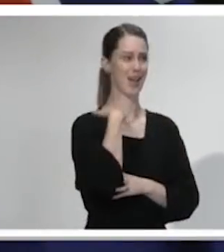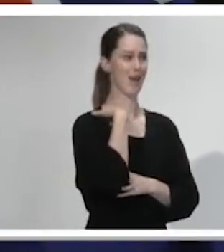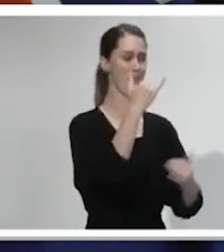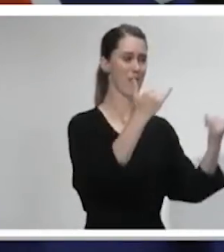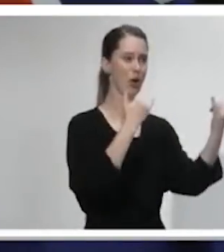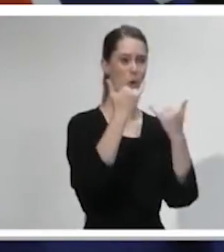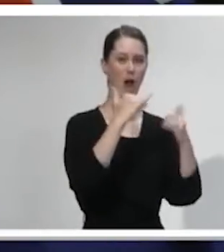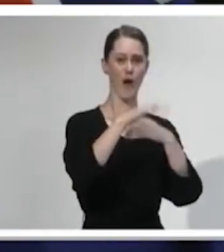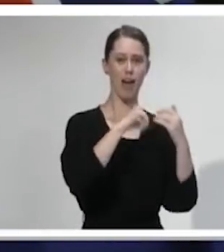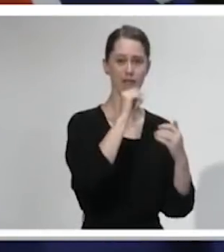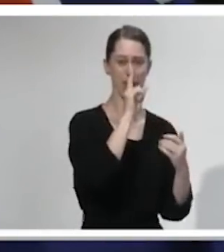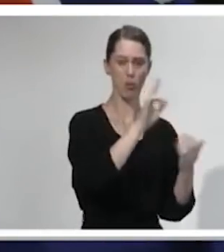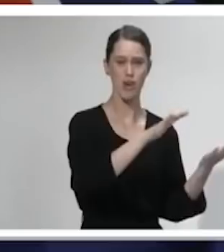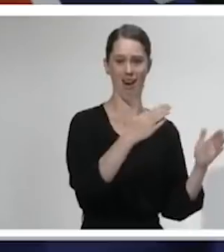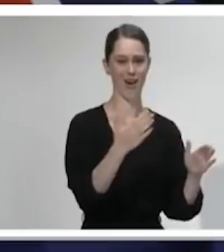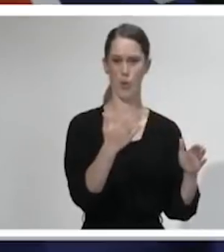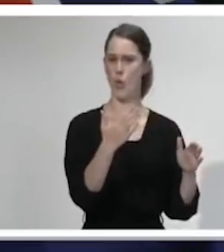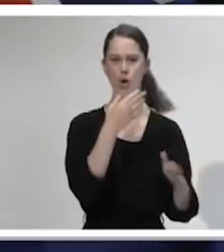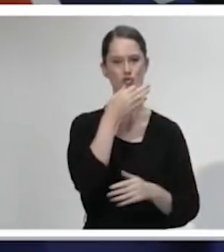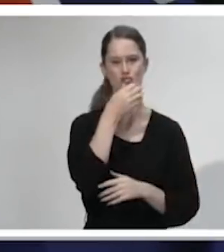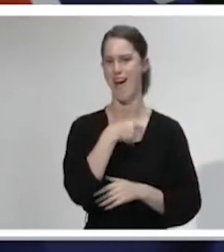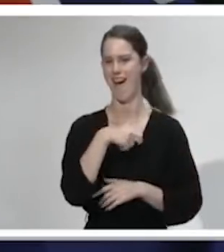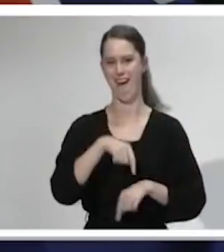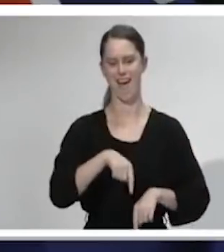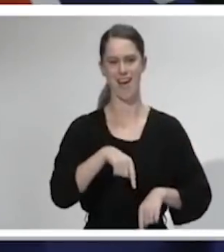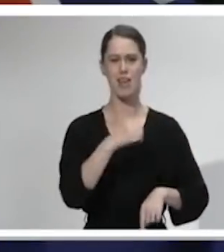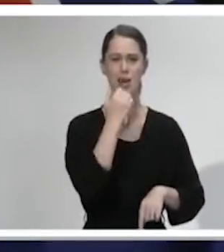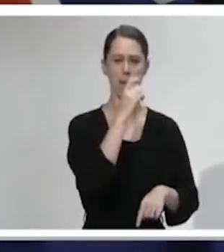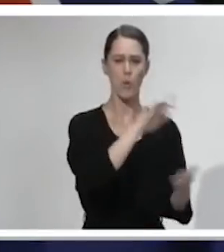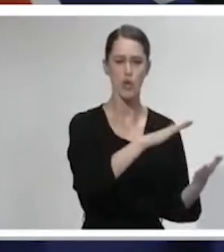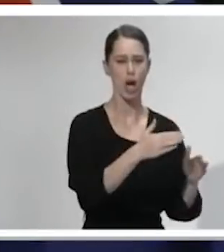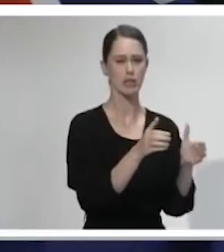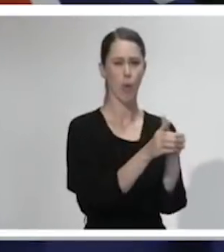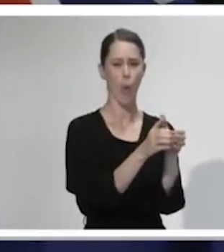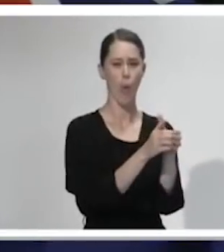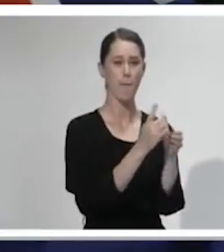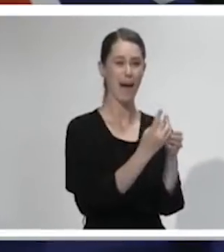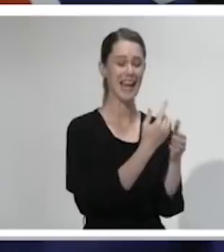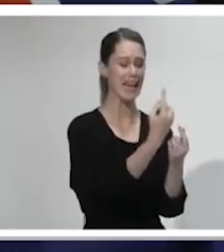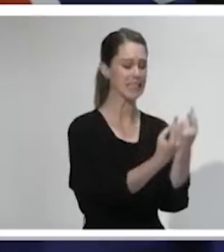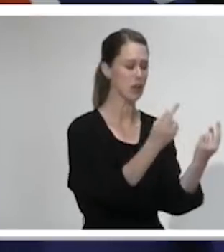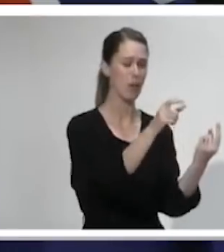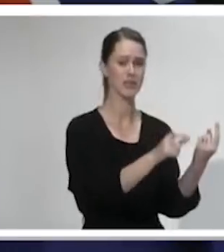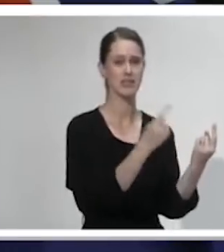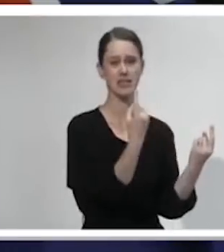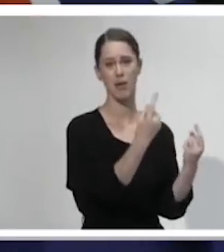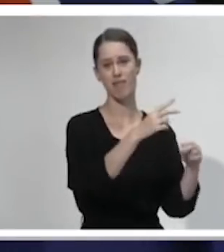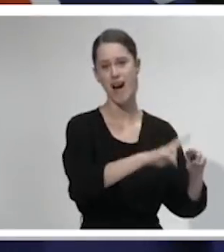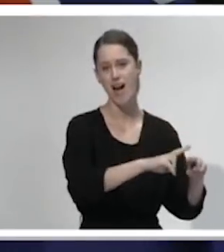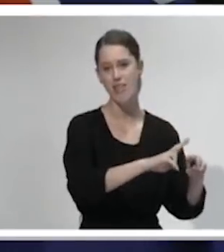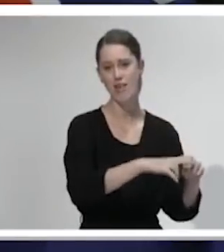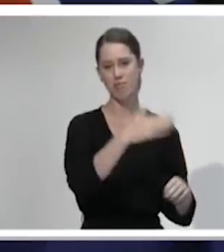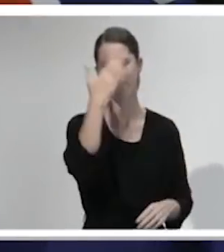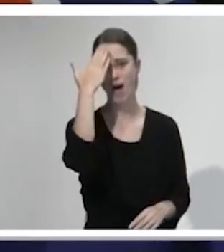numbers we have lost have been small. But we cannot forget that every number is someone's father, someone's mum,